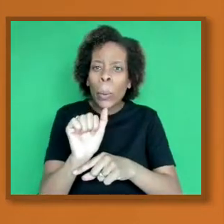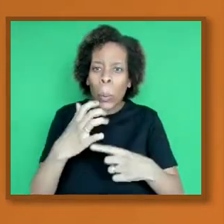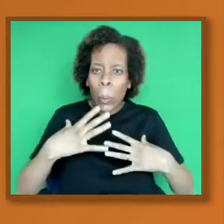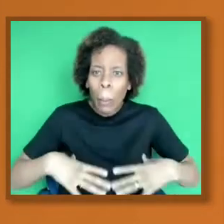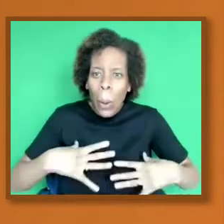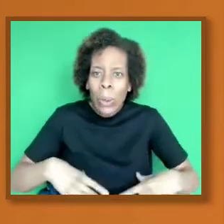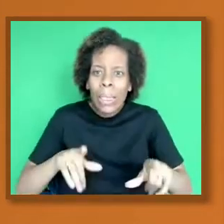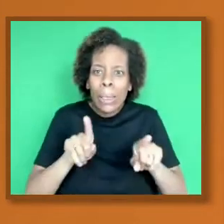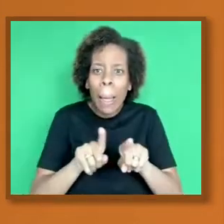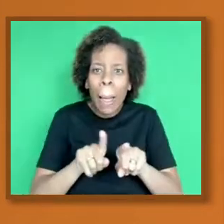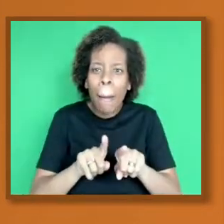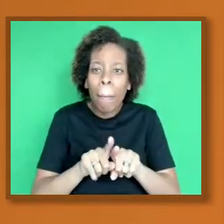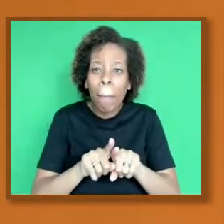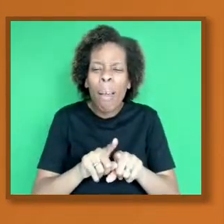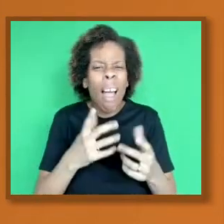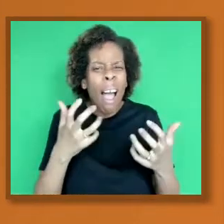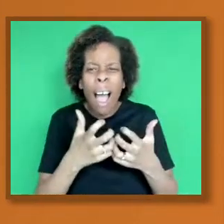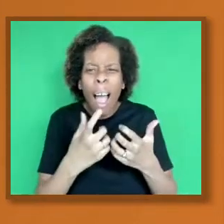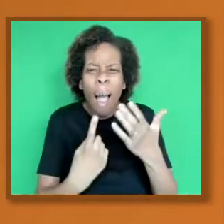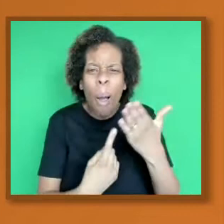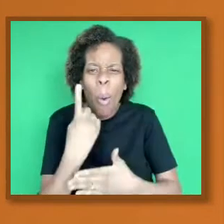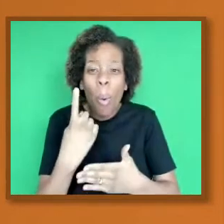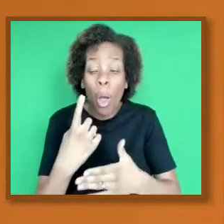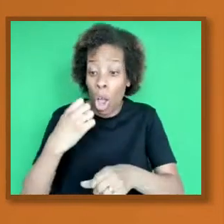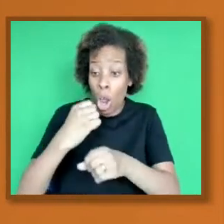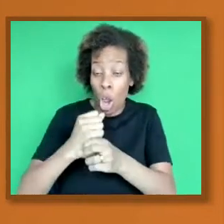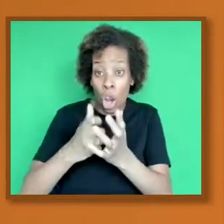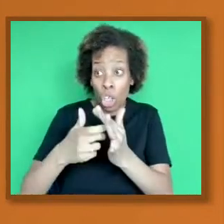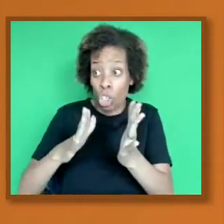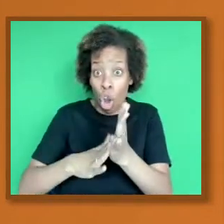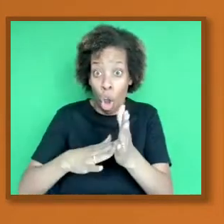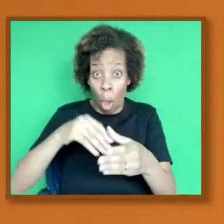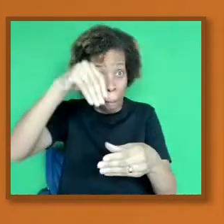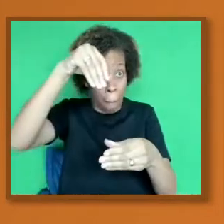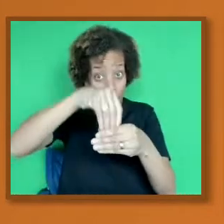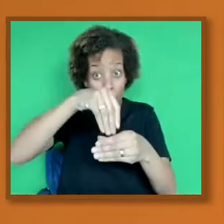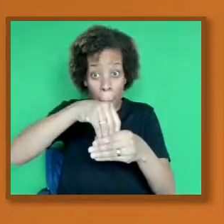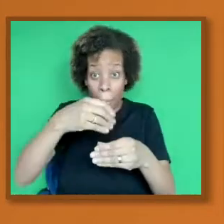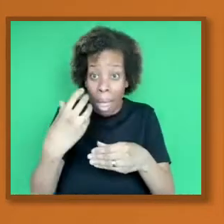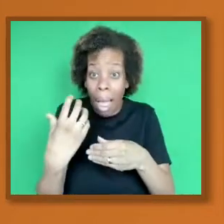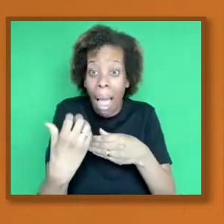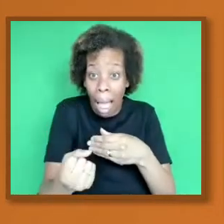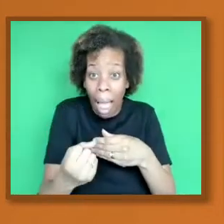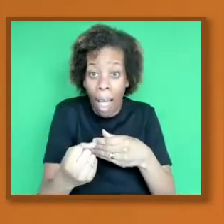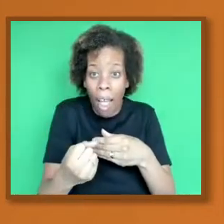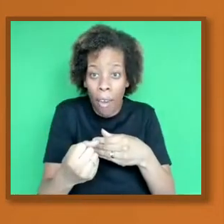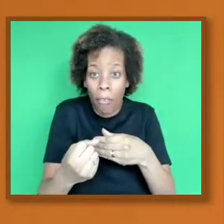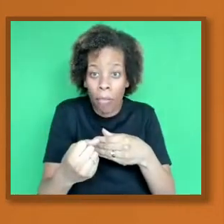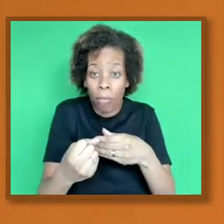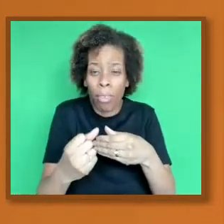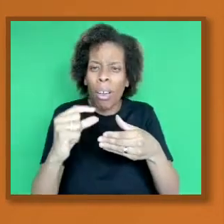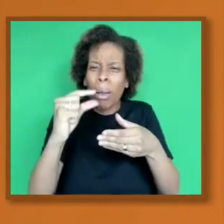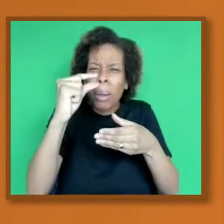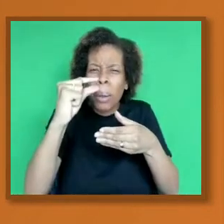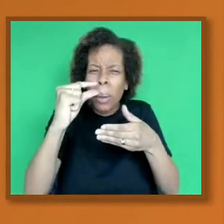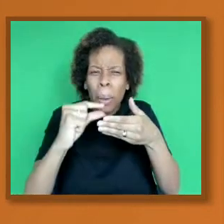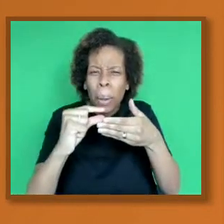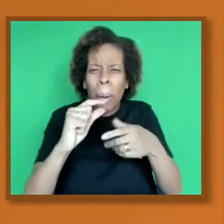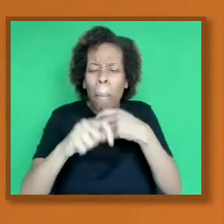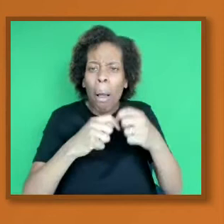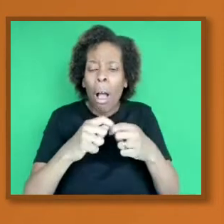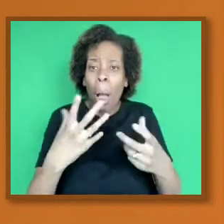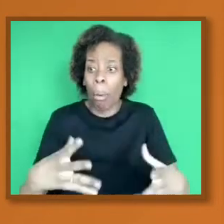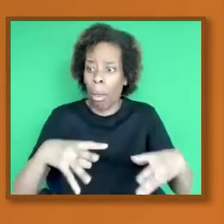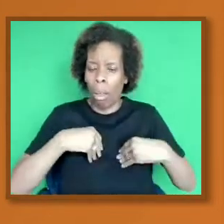germ, of the virus, of the bacteria, a portion that is safe, that doesn't cause disease, but does